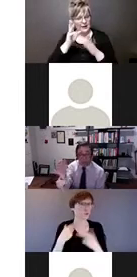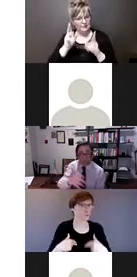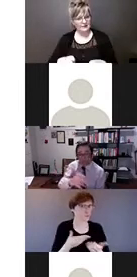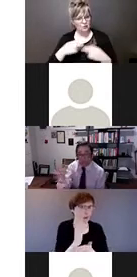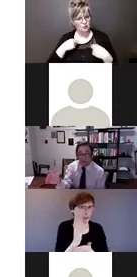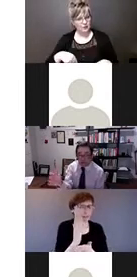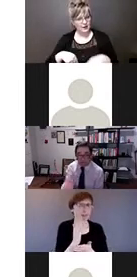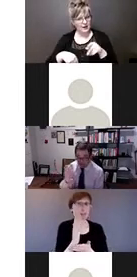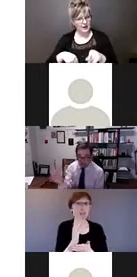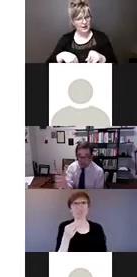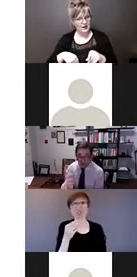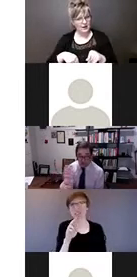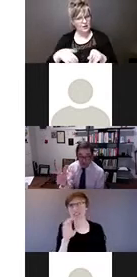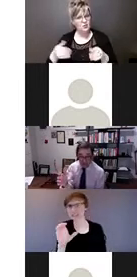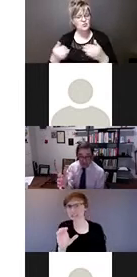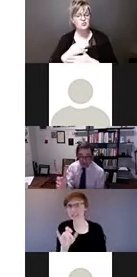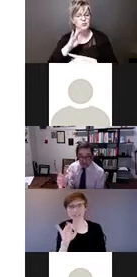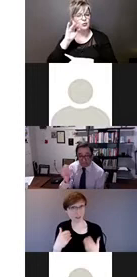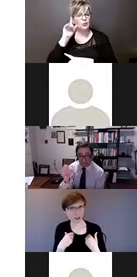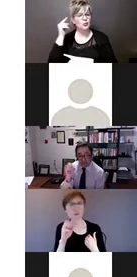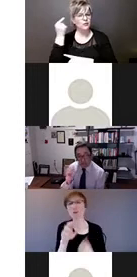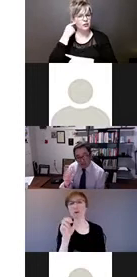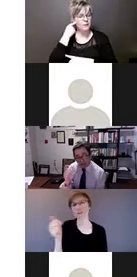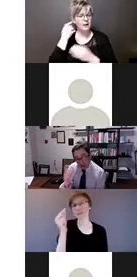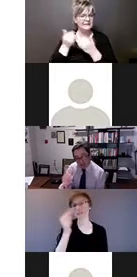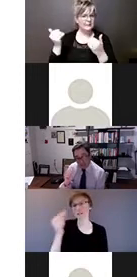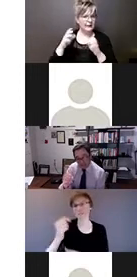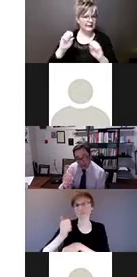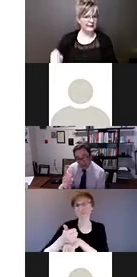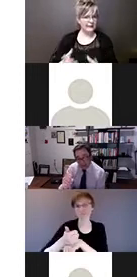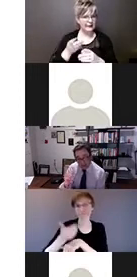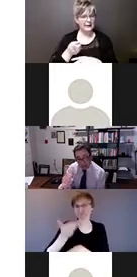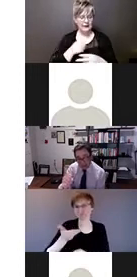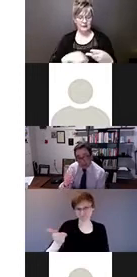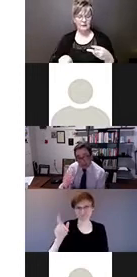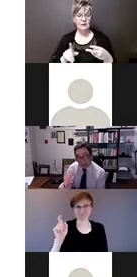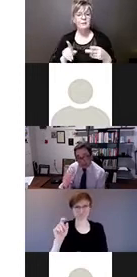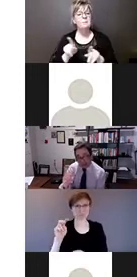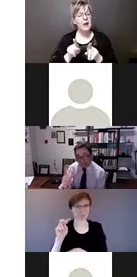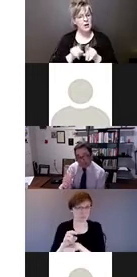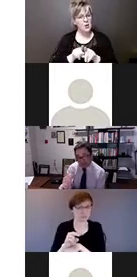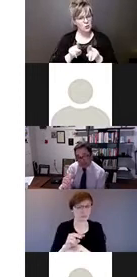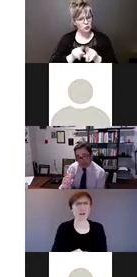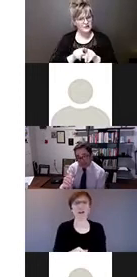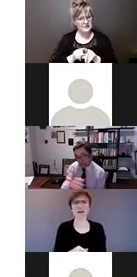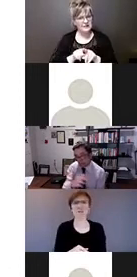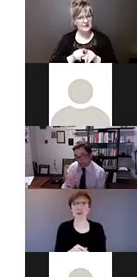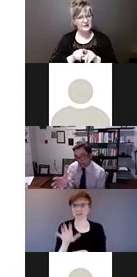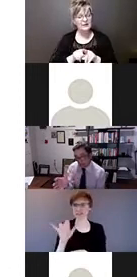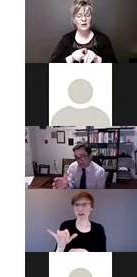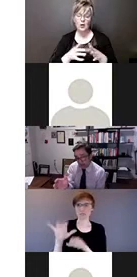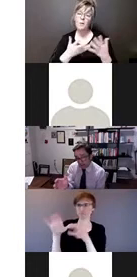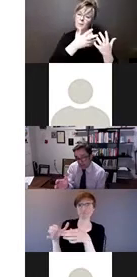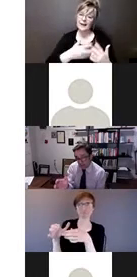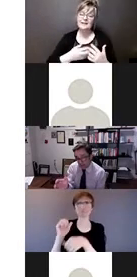don't. Some other government-created mechanism. But it also talks about a very robust mechanism for